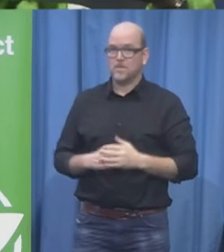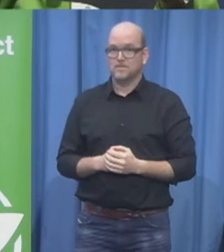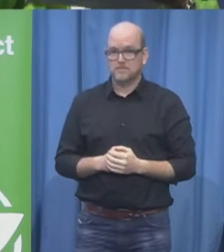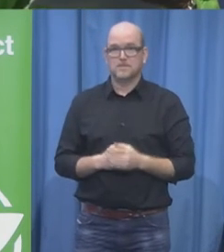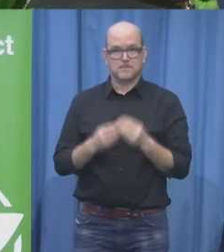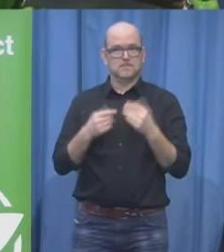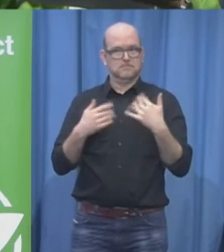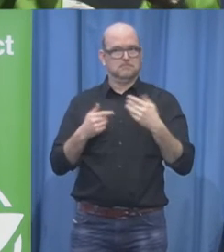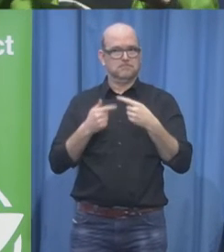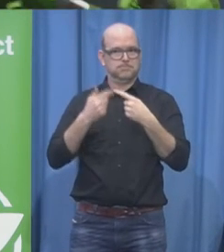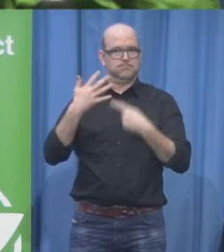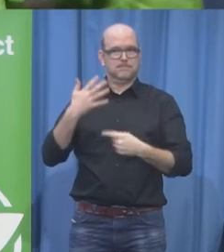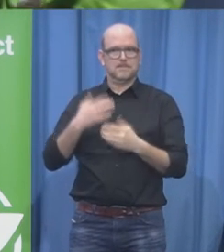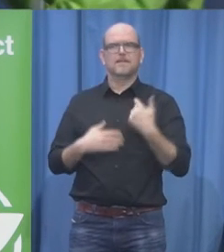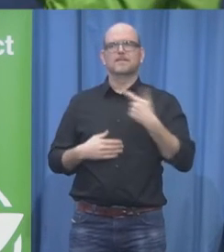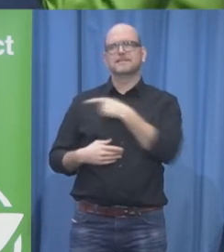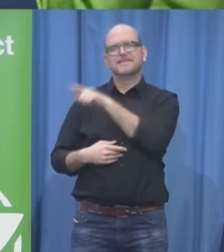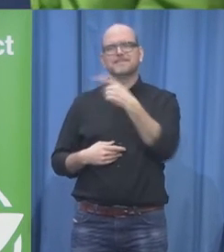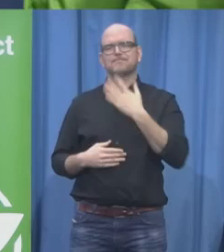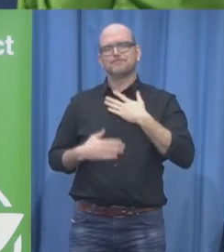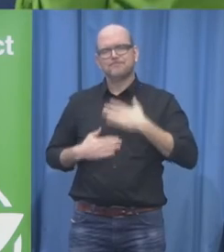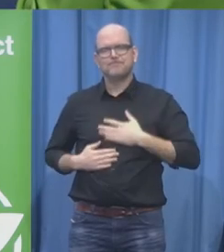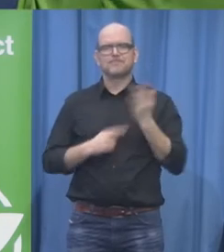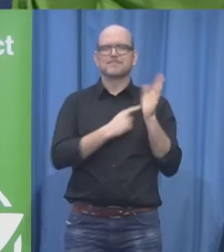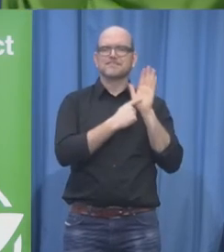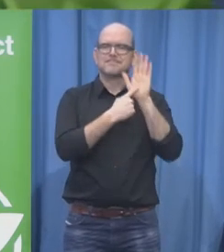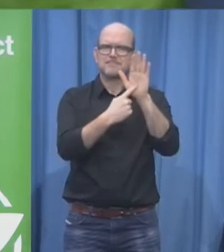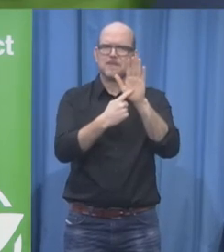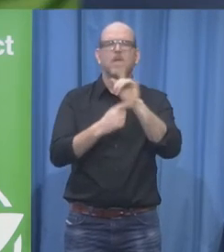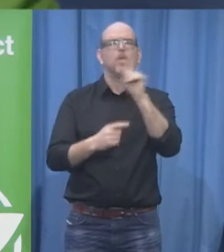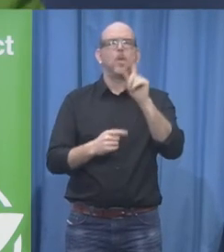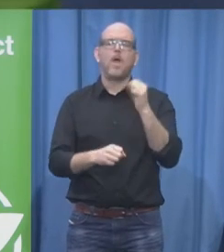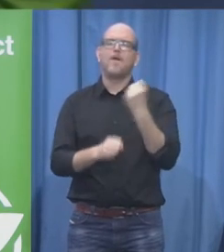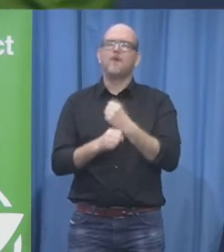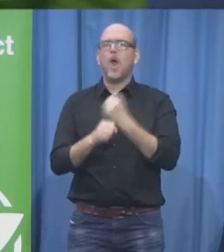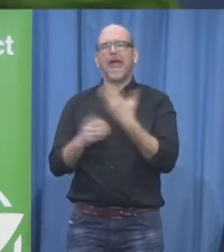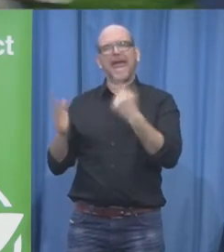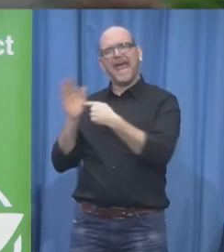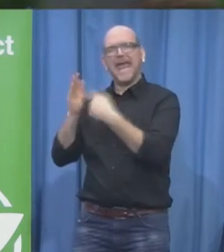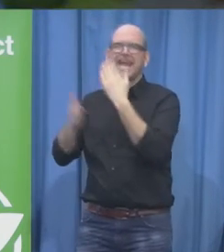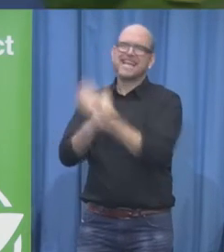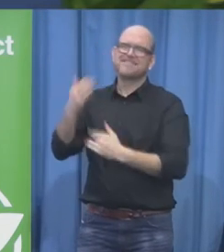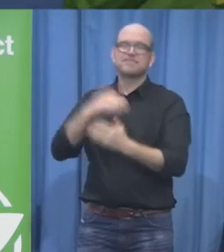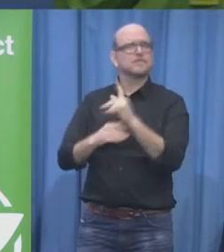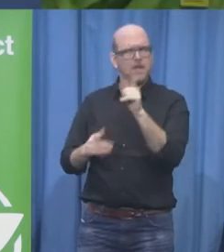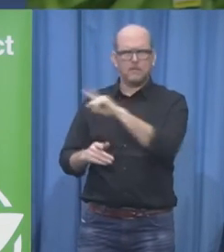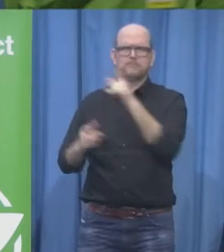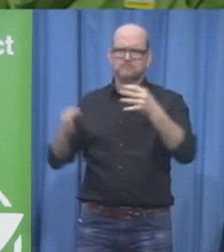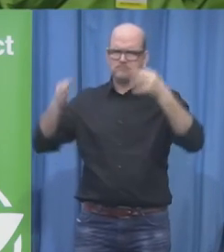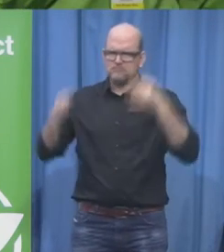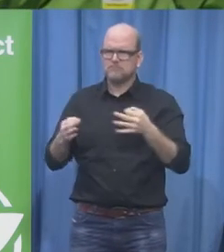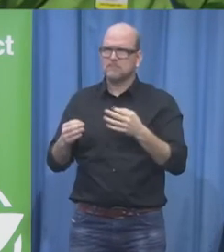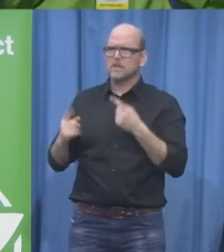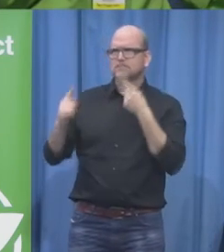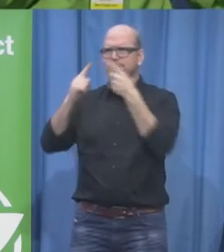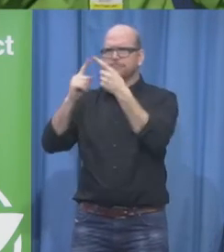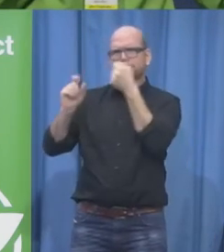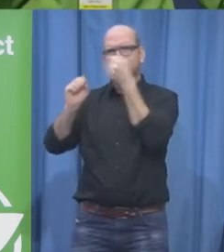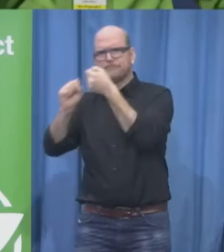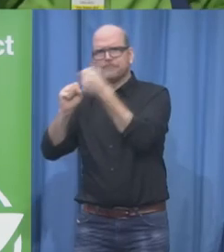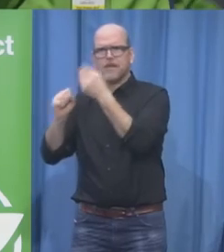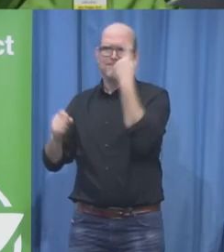really show that we take this seriously see these pictures this is some of you and by the way I couldn't put